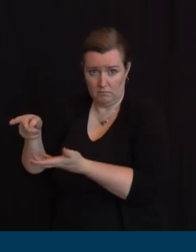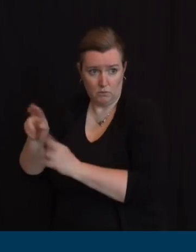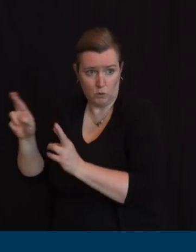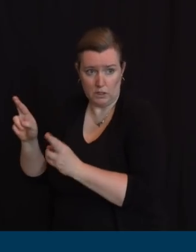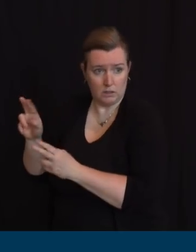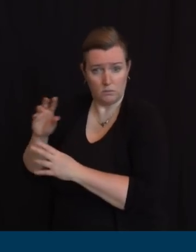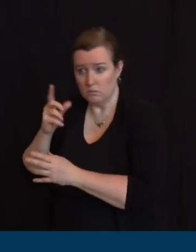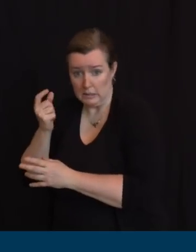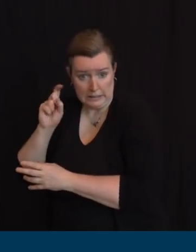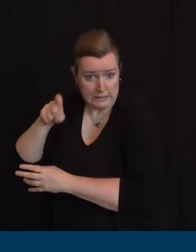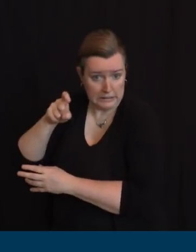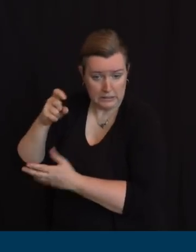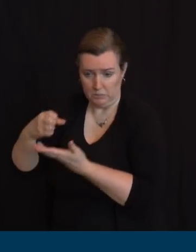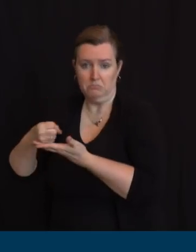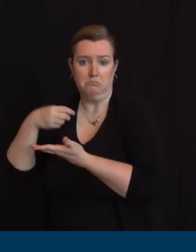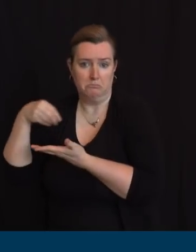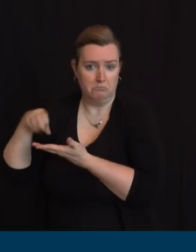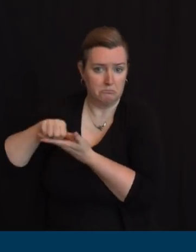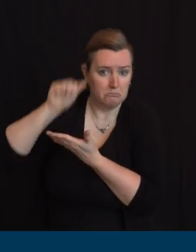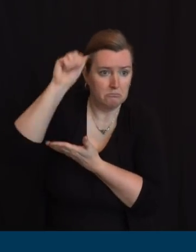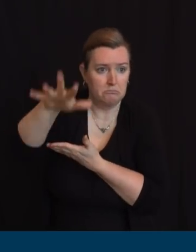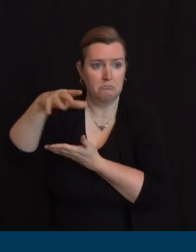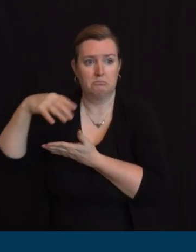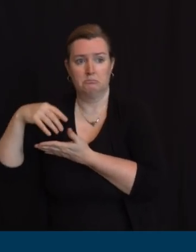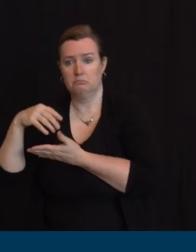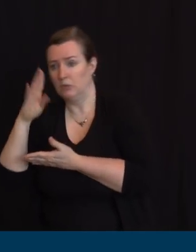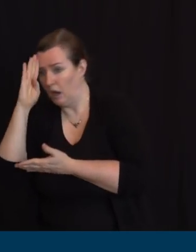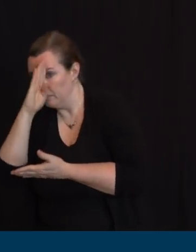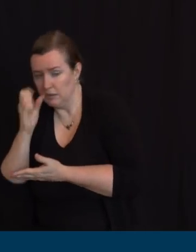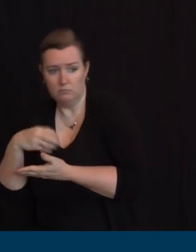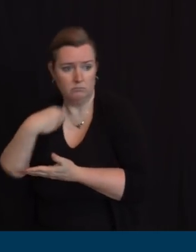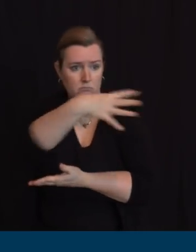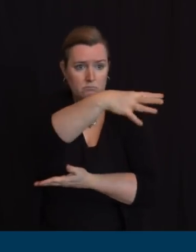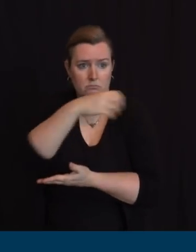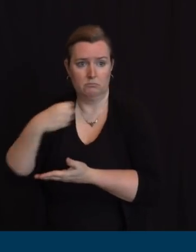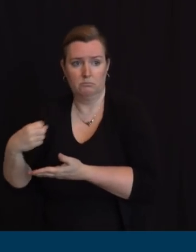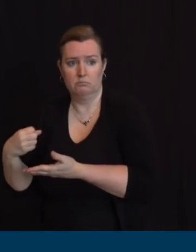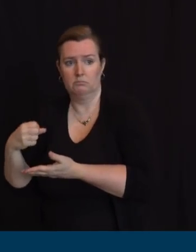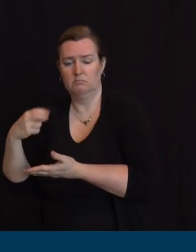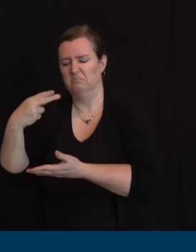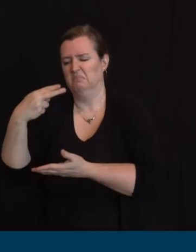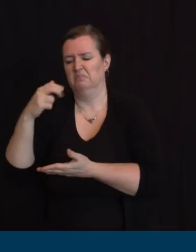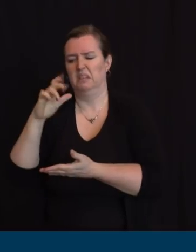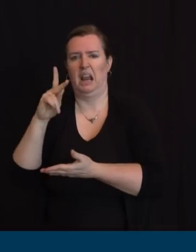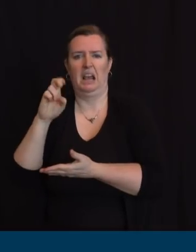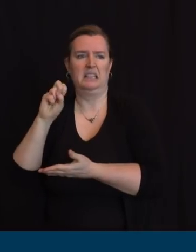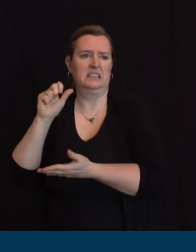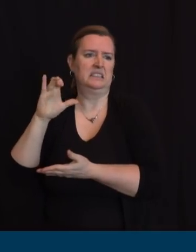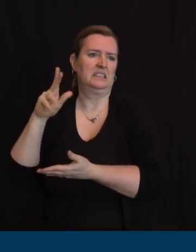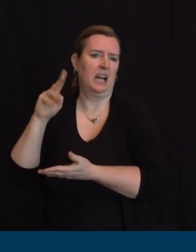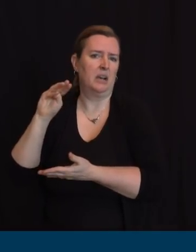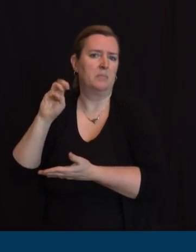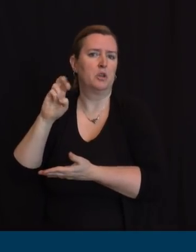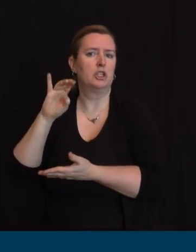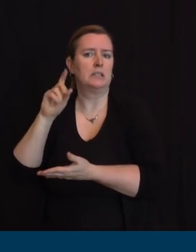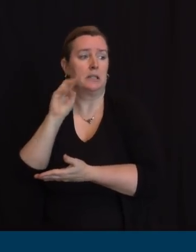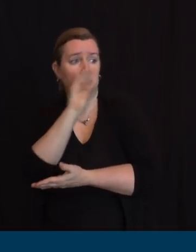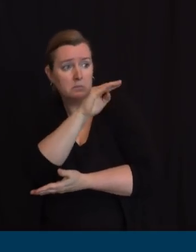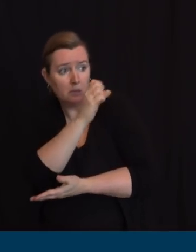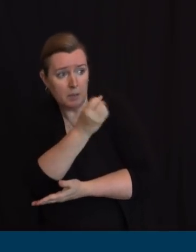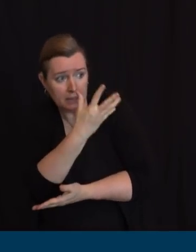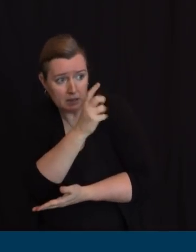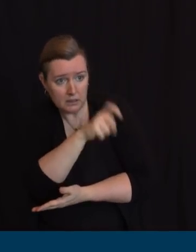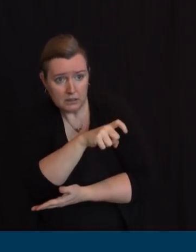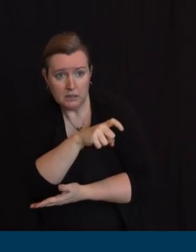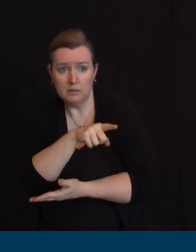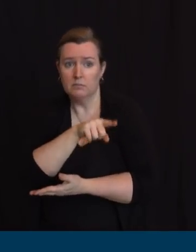have gone to hackensack meridian we know how many have gone to north beth israel how many have gone to university we track all of it and it's